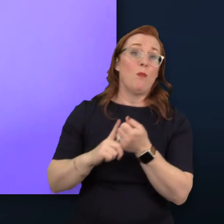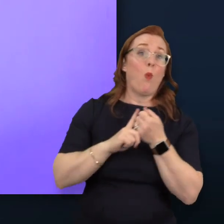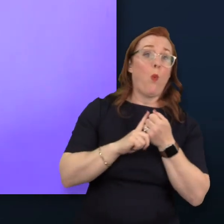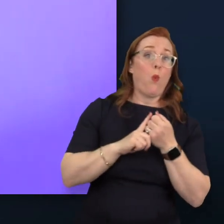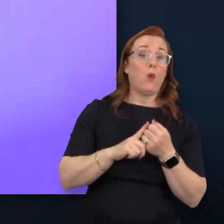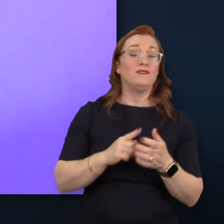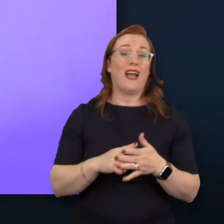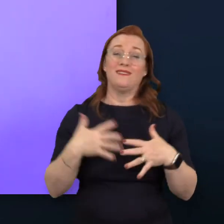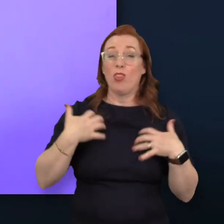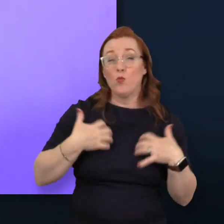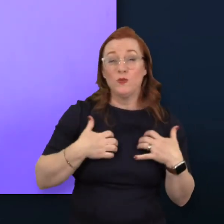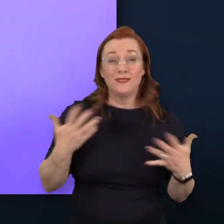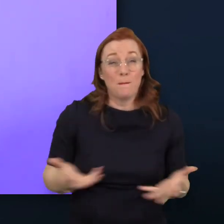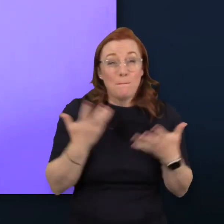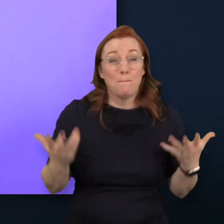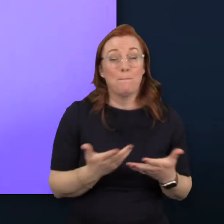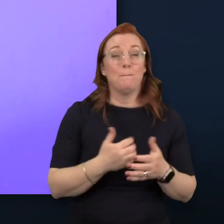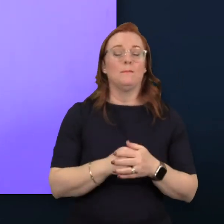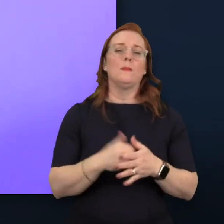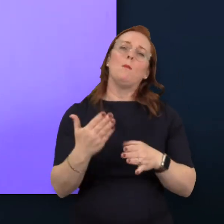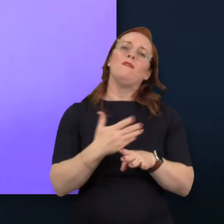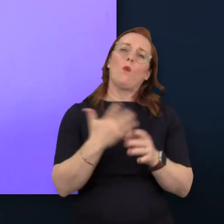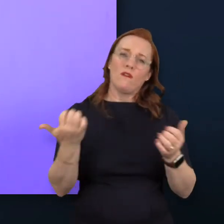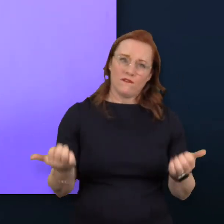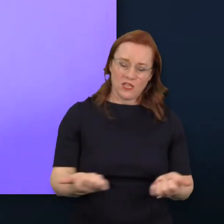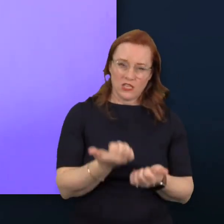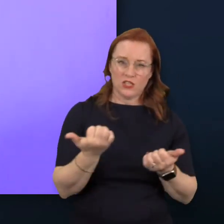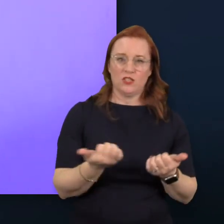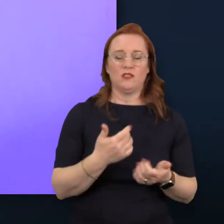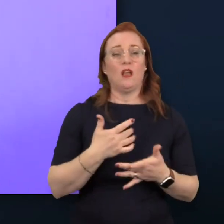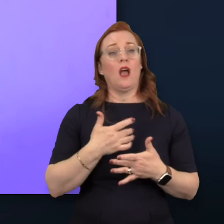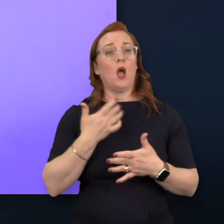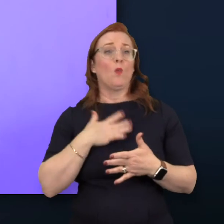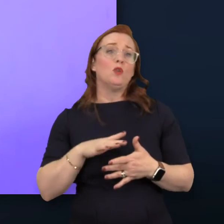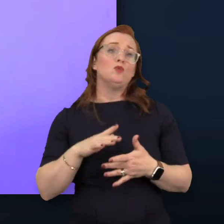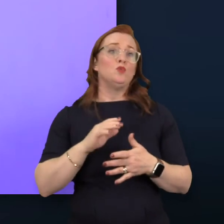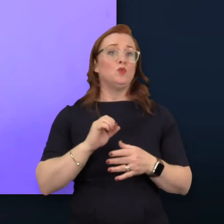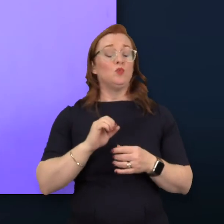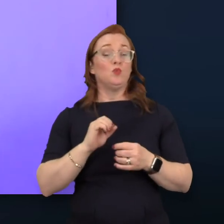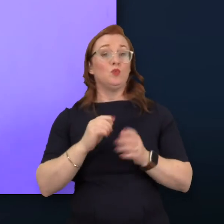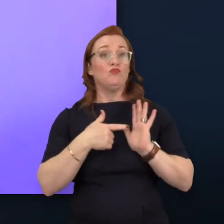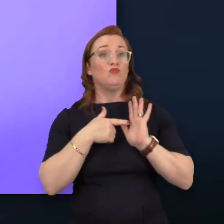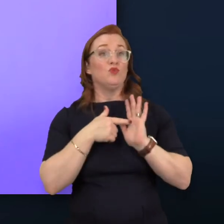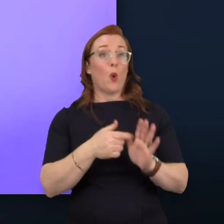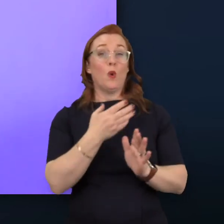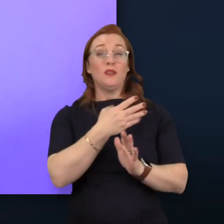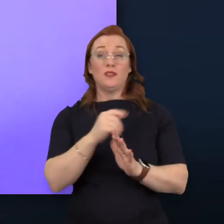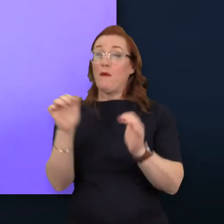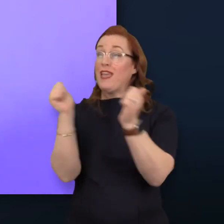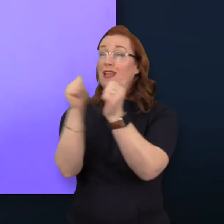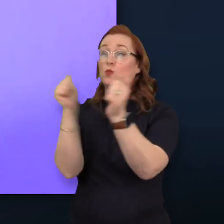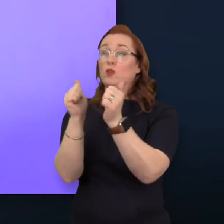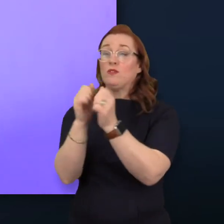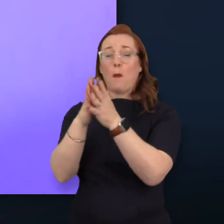enthusiasm. Before closing, I'd like you to hear and see some of the endorsements from